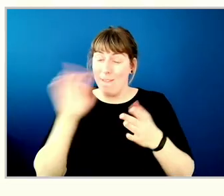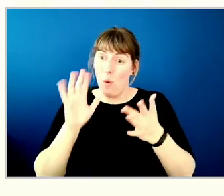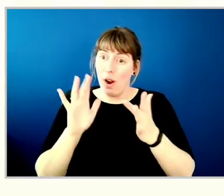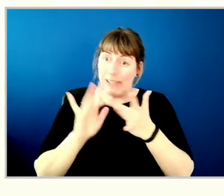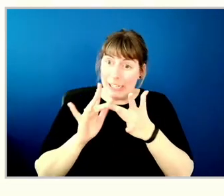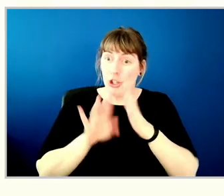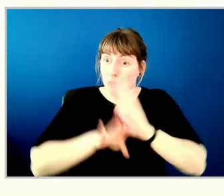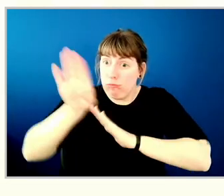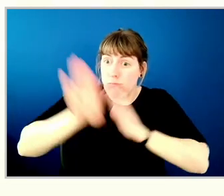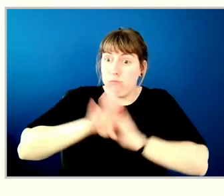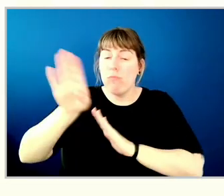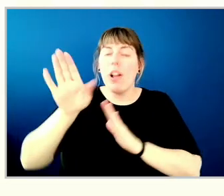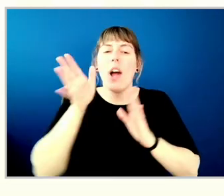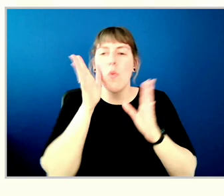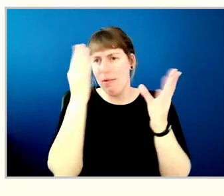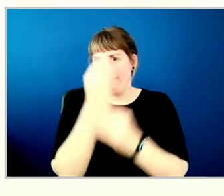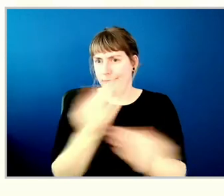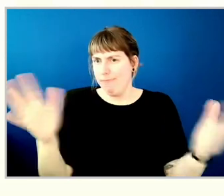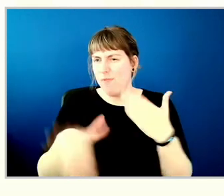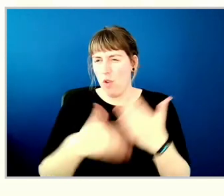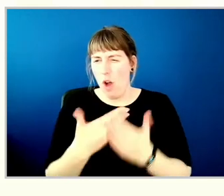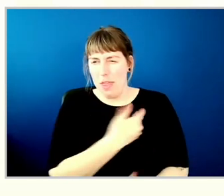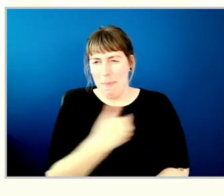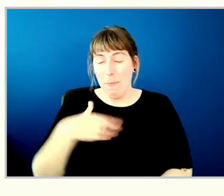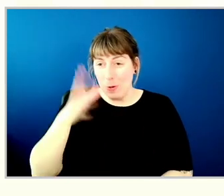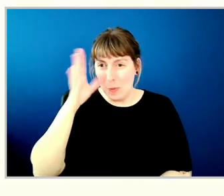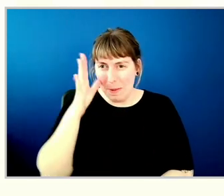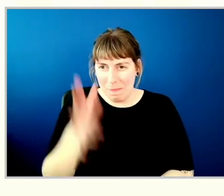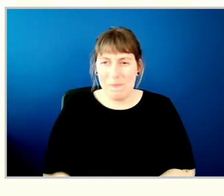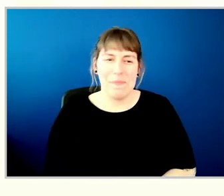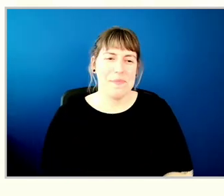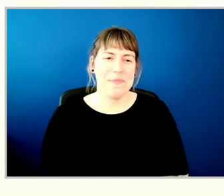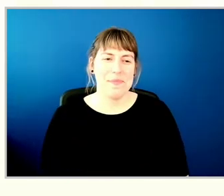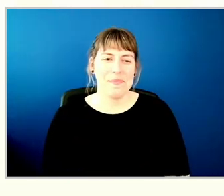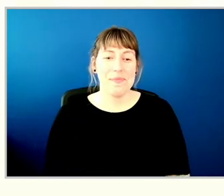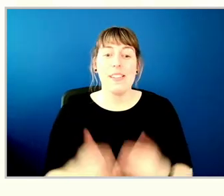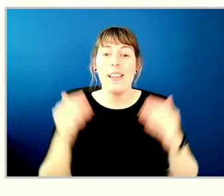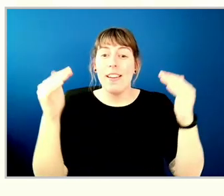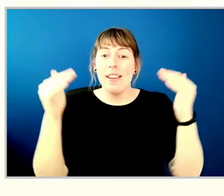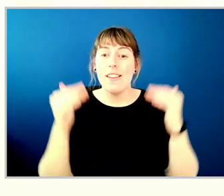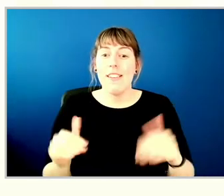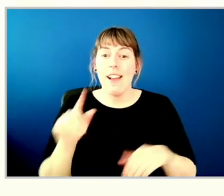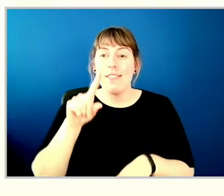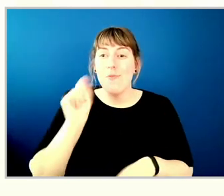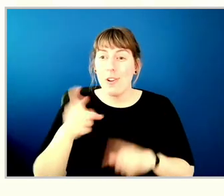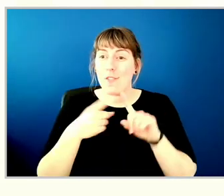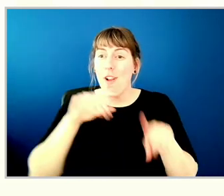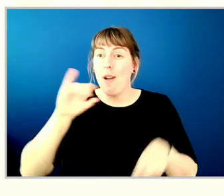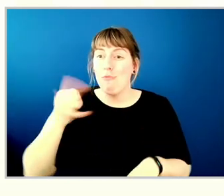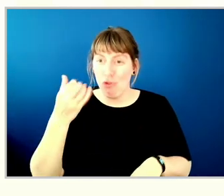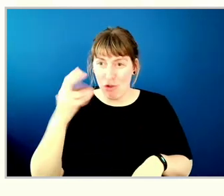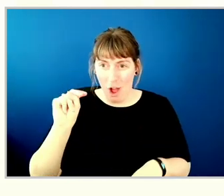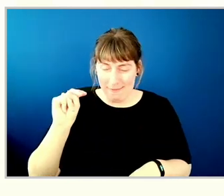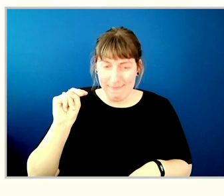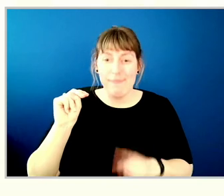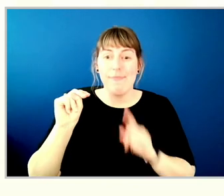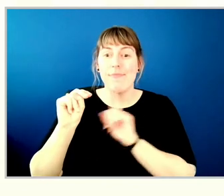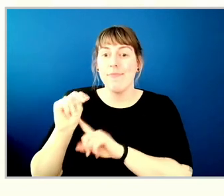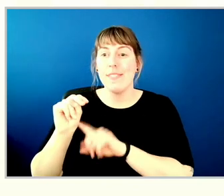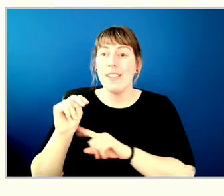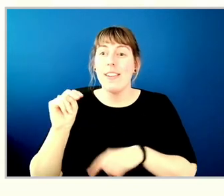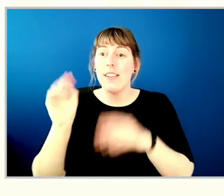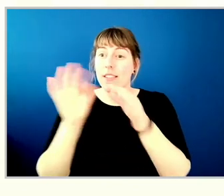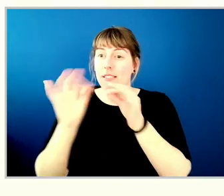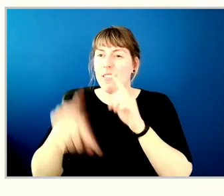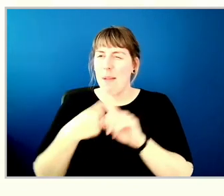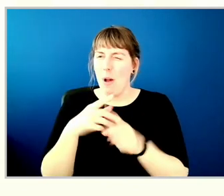improvements come out for all of our members. Great. Our next question is from John. John's question is regarding one of our